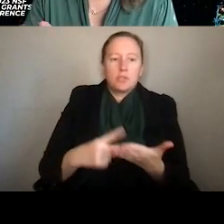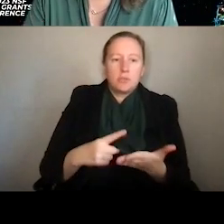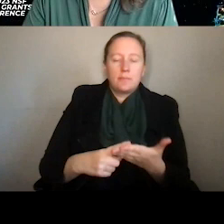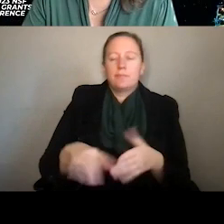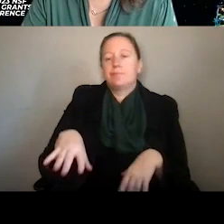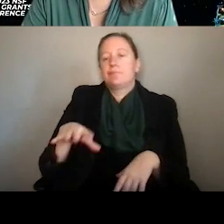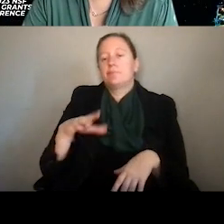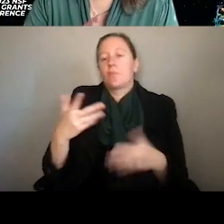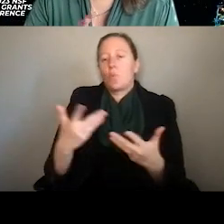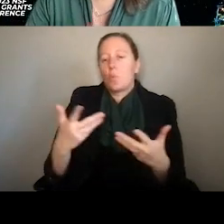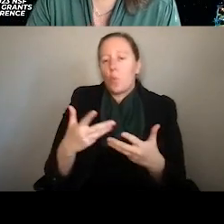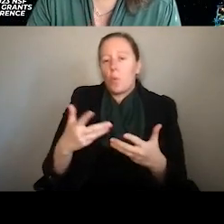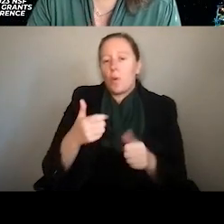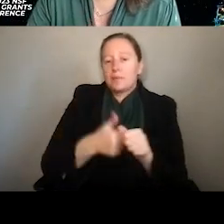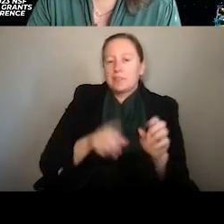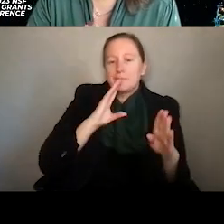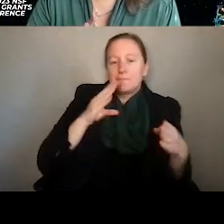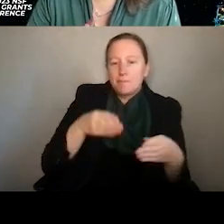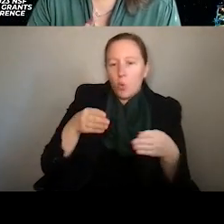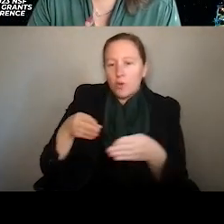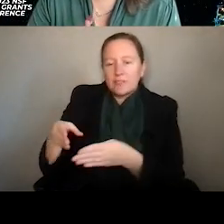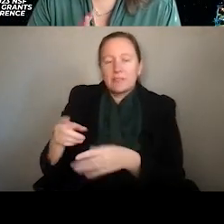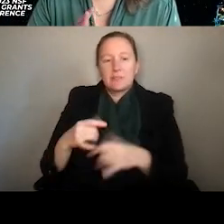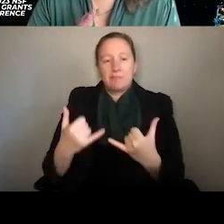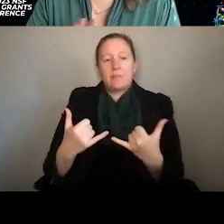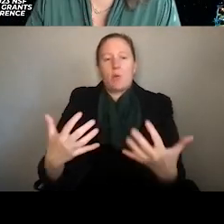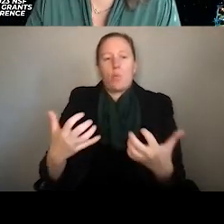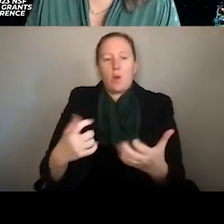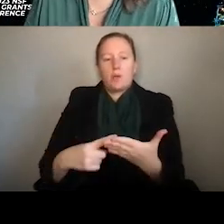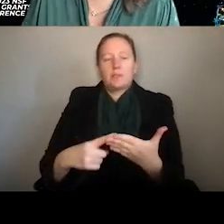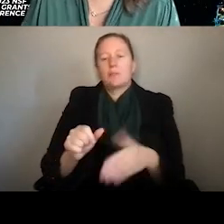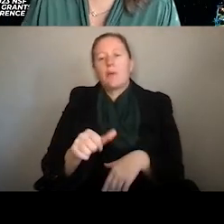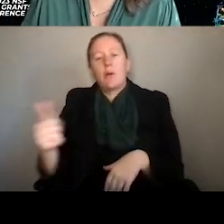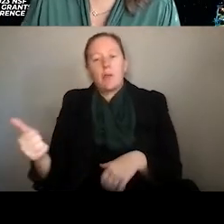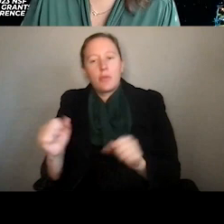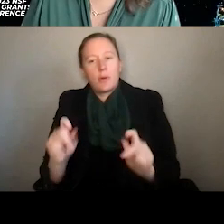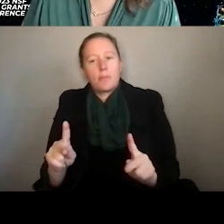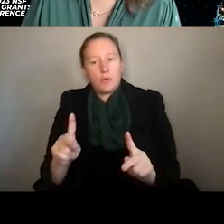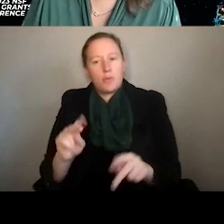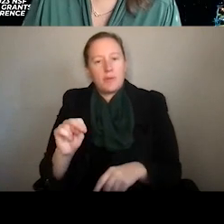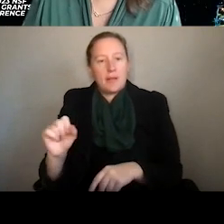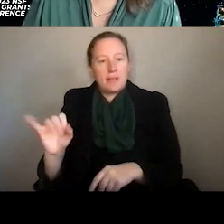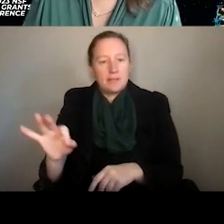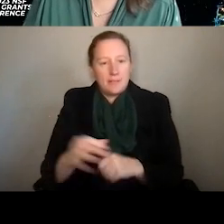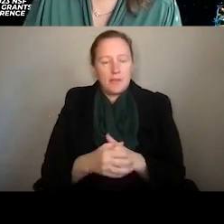programs in GEO and its structure, but I want to talk about a few other opportunities across NSF.